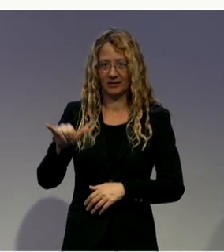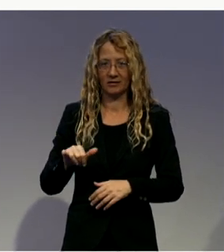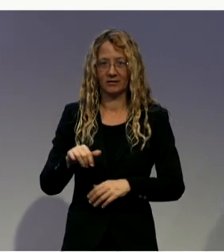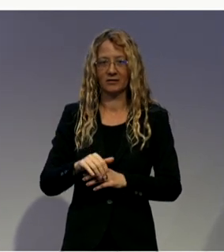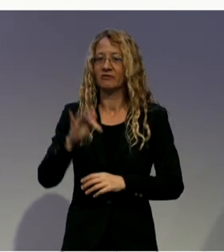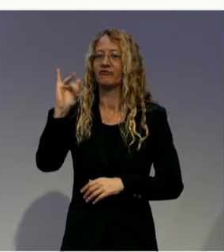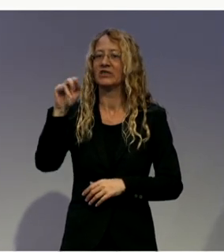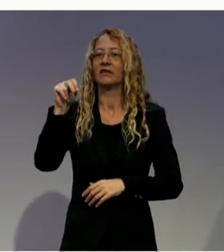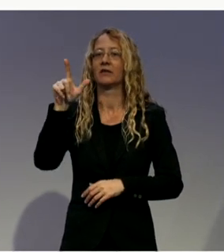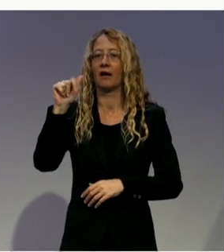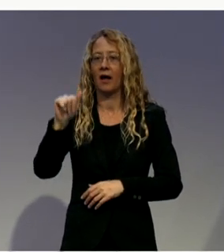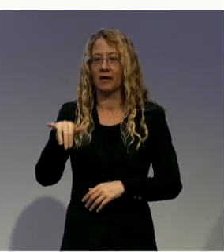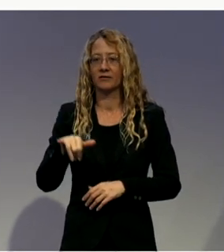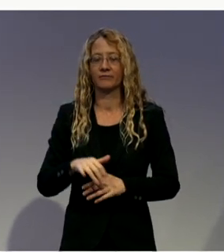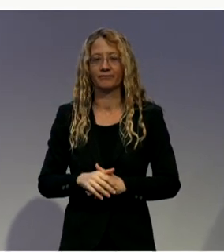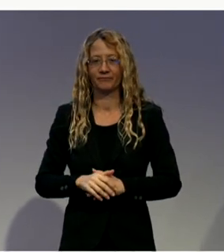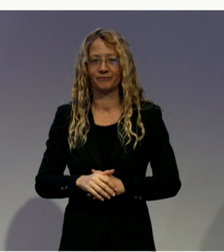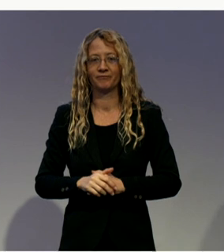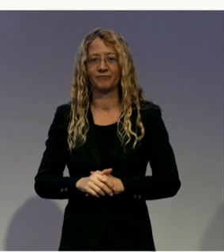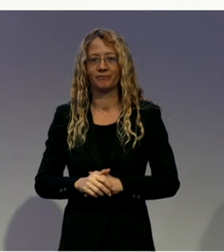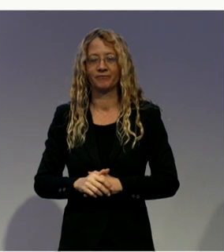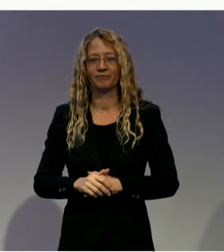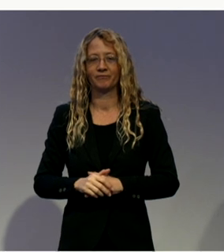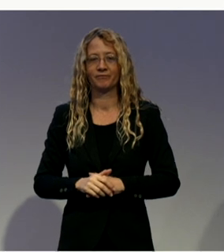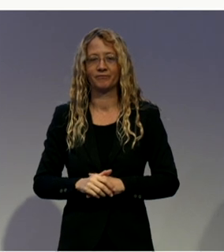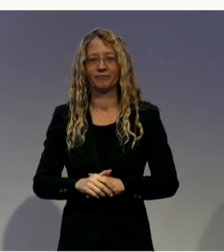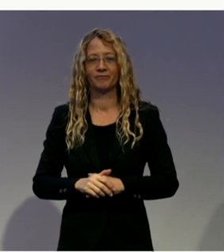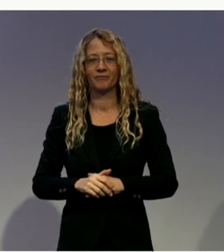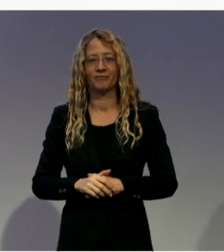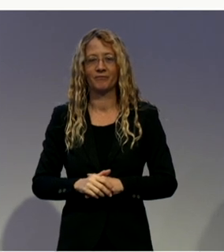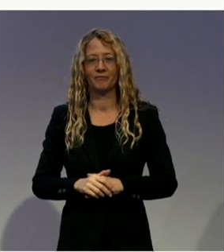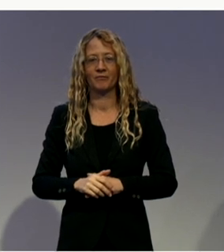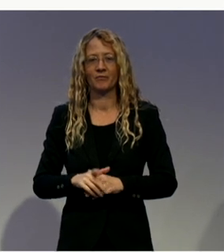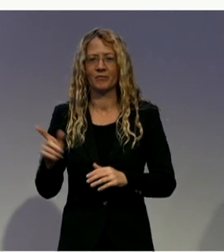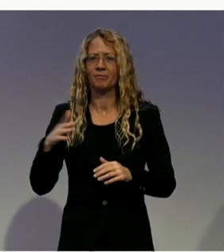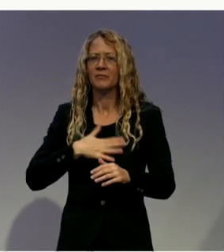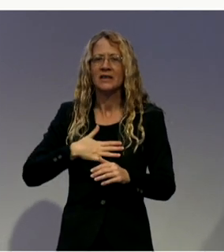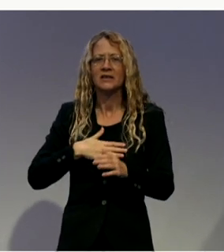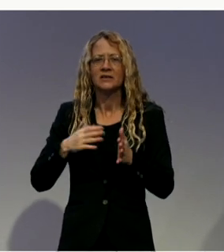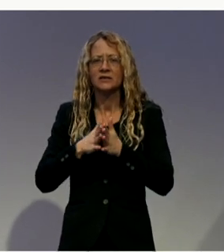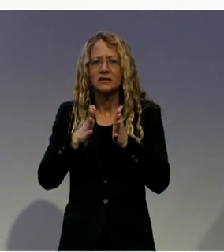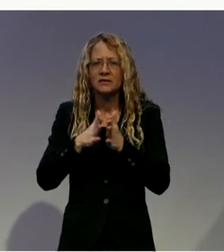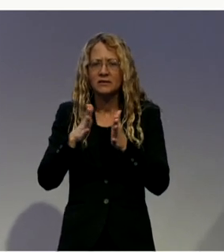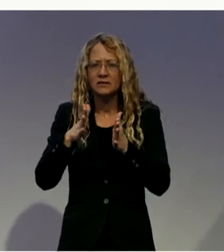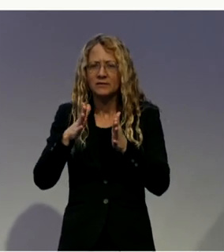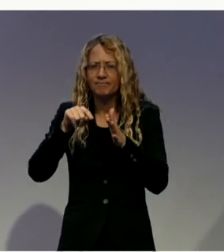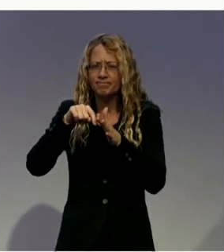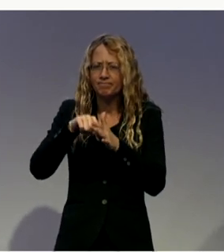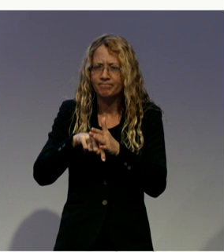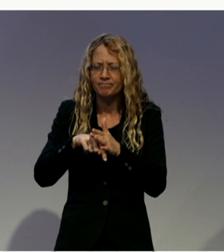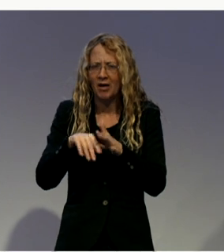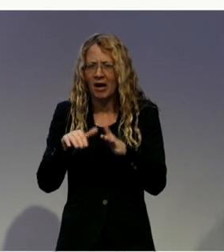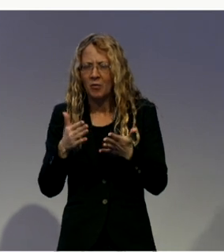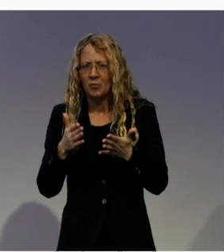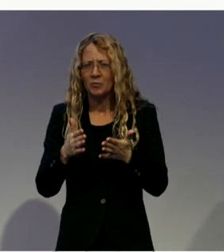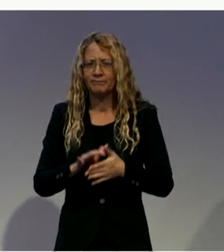but you will tell the exact way to pronounce it. And it's a senior indigenous